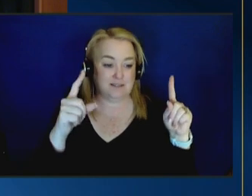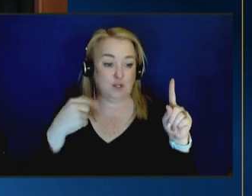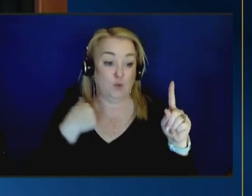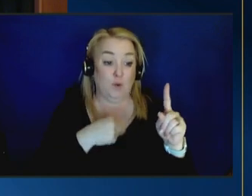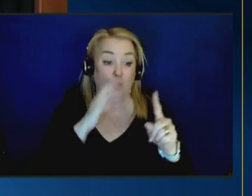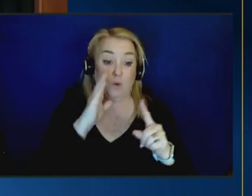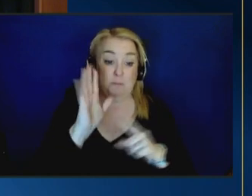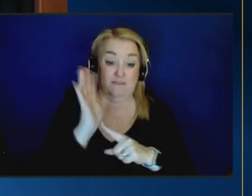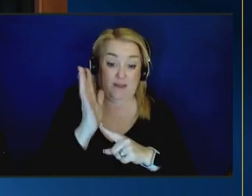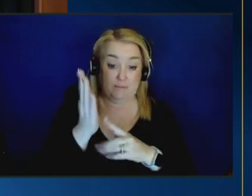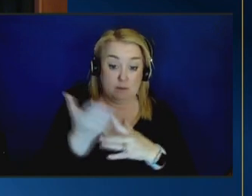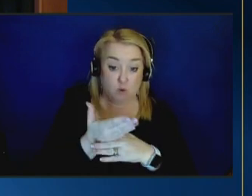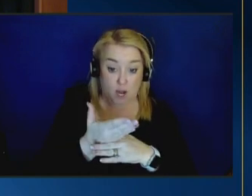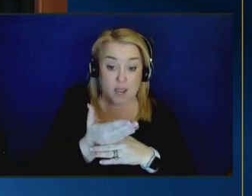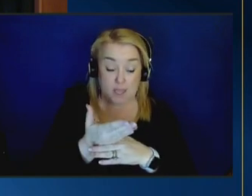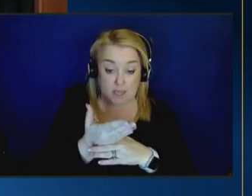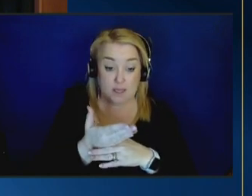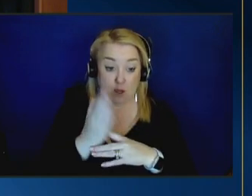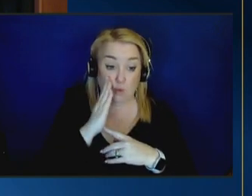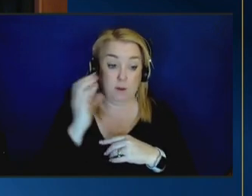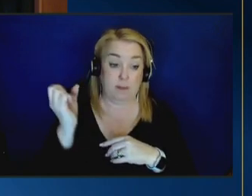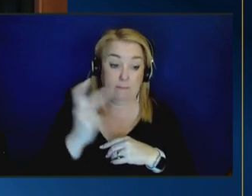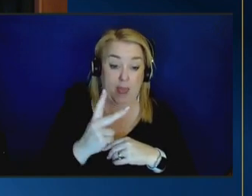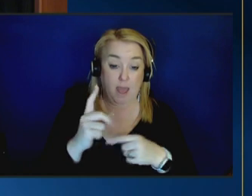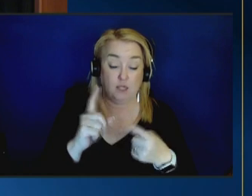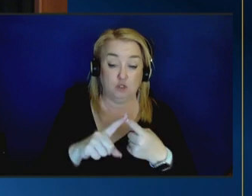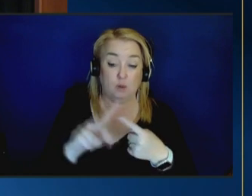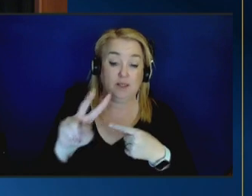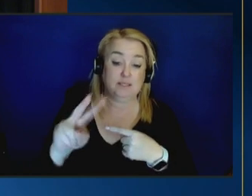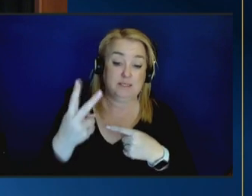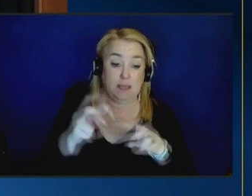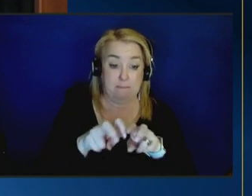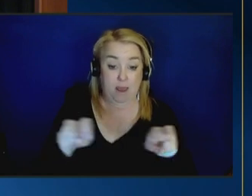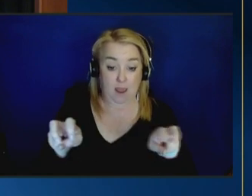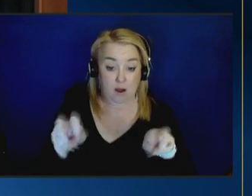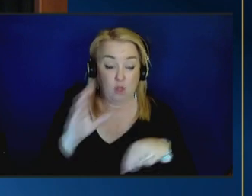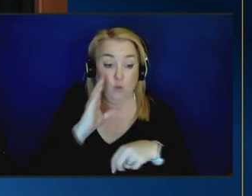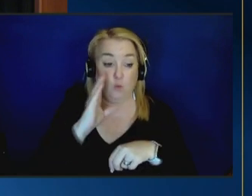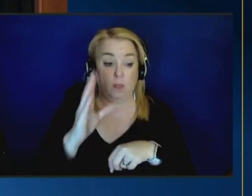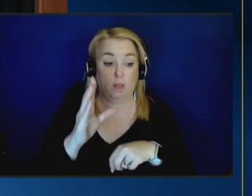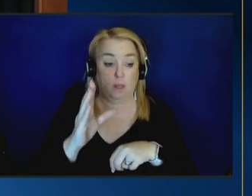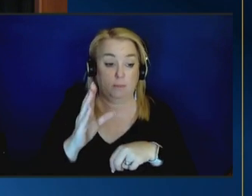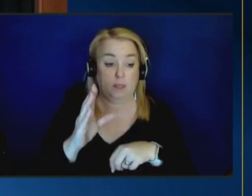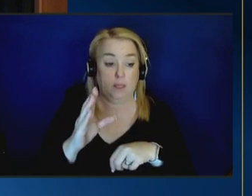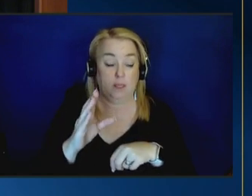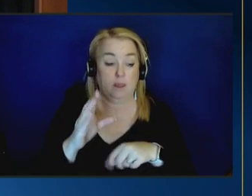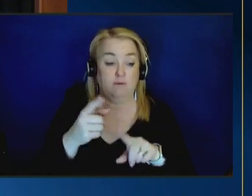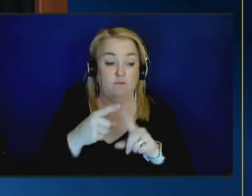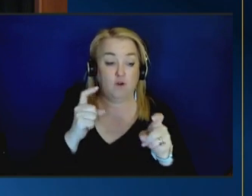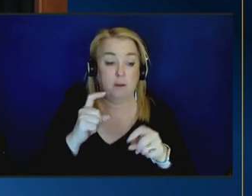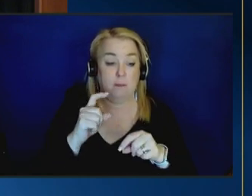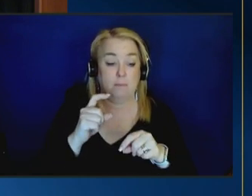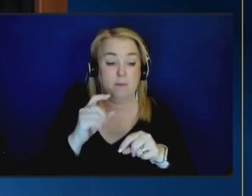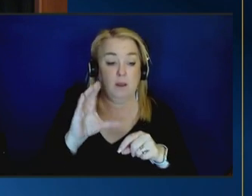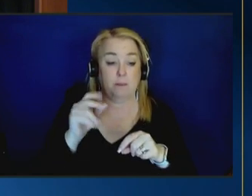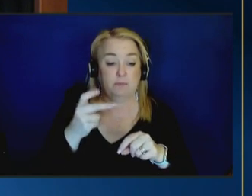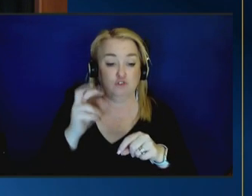a five minute break and then come back to the second panel that's going be moderated by commissioner jones gaston thank you